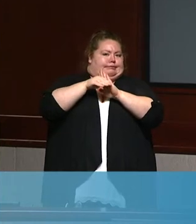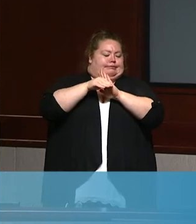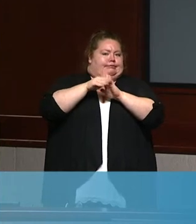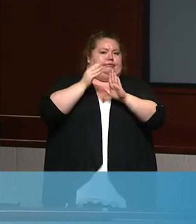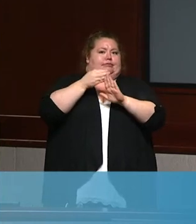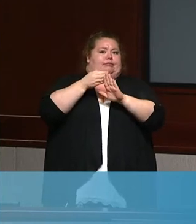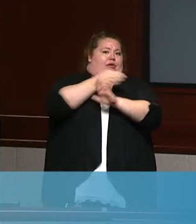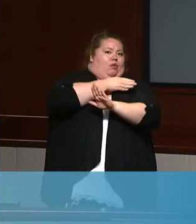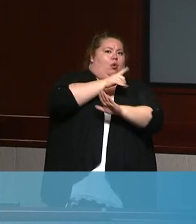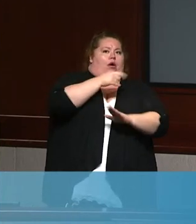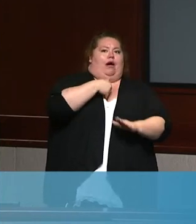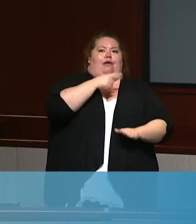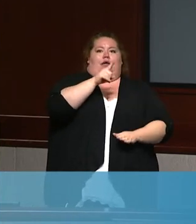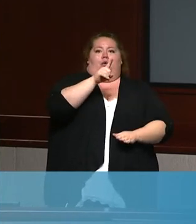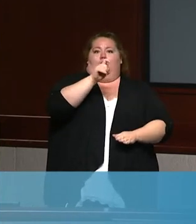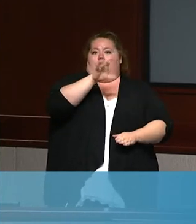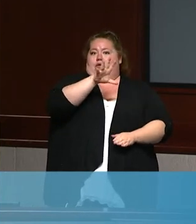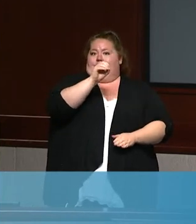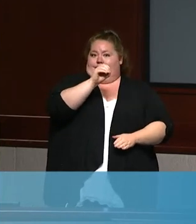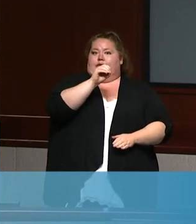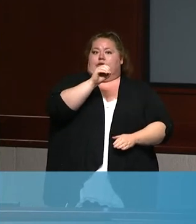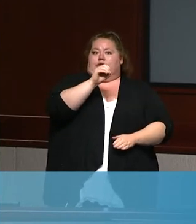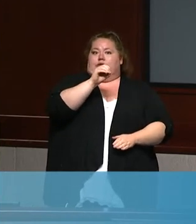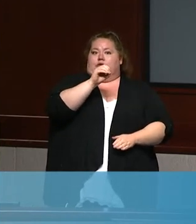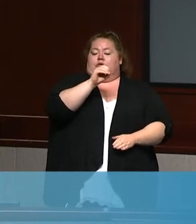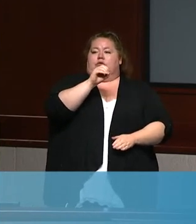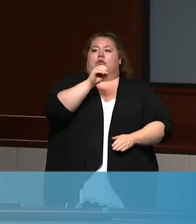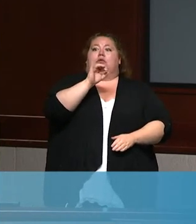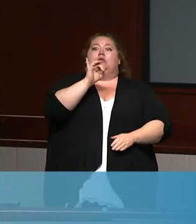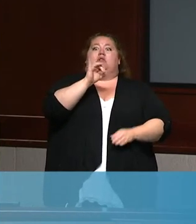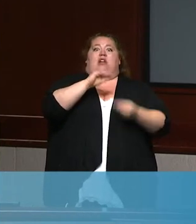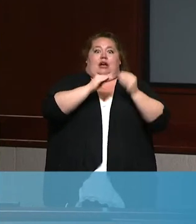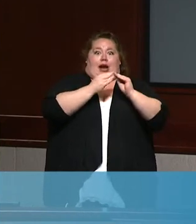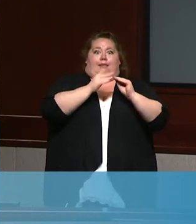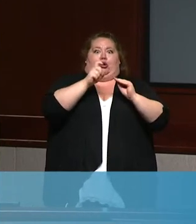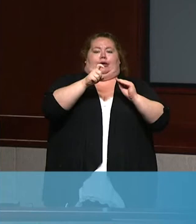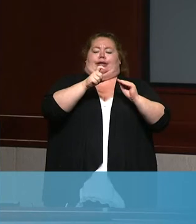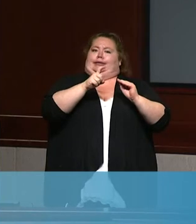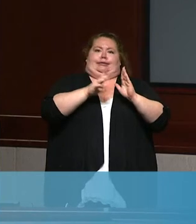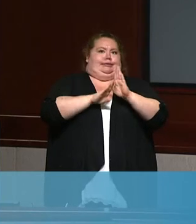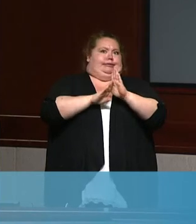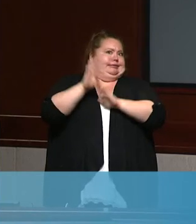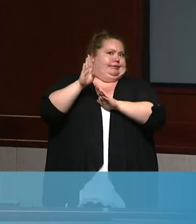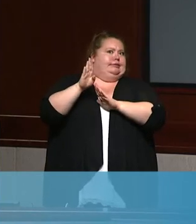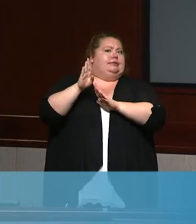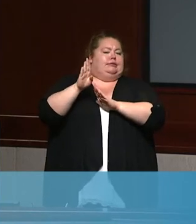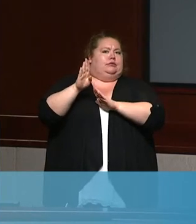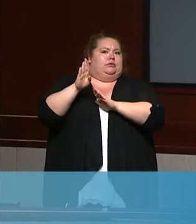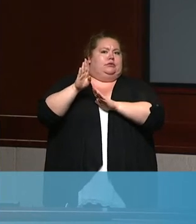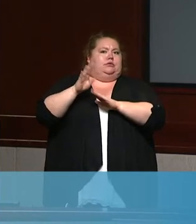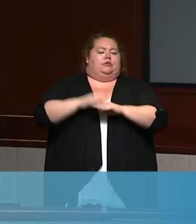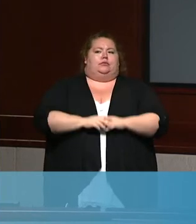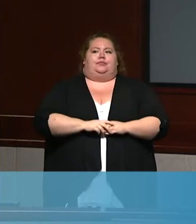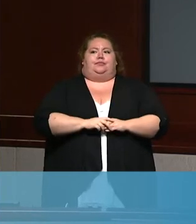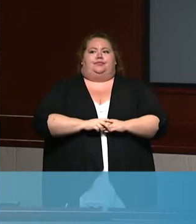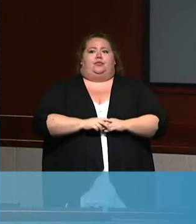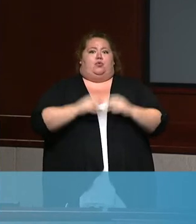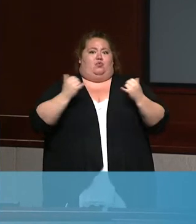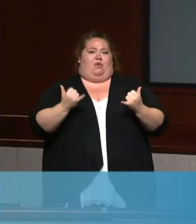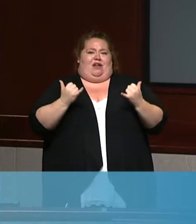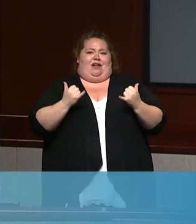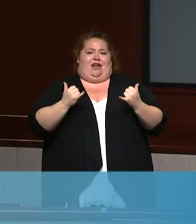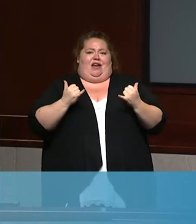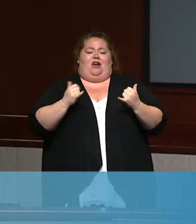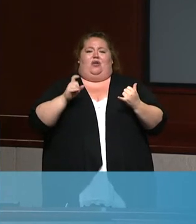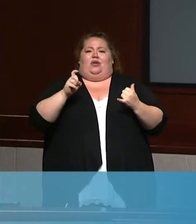This is a metric that we want to move in the opposite direction. So as it stands now, we need to test about